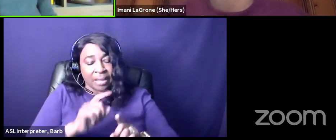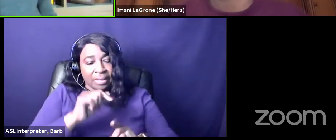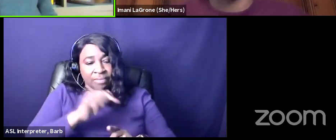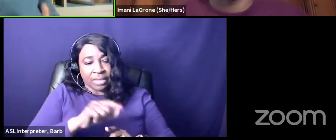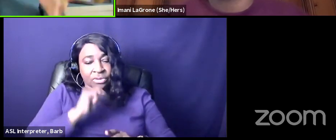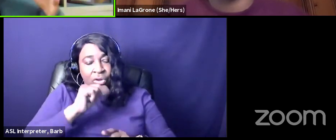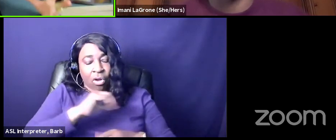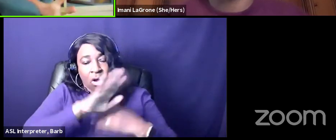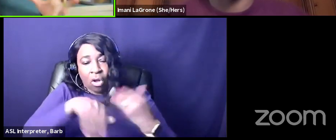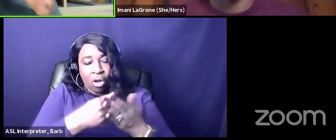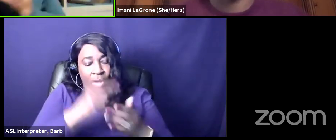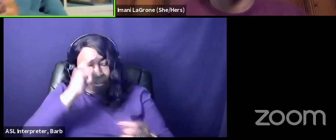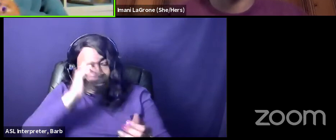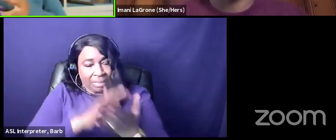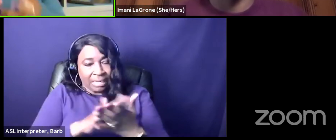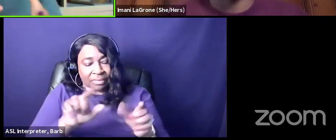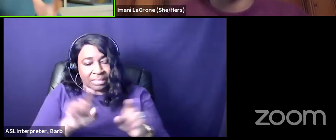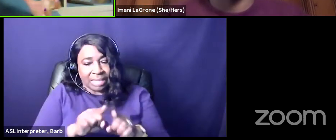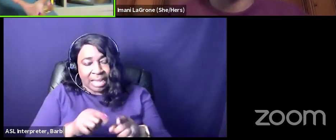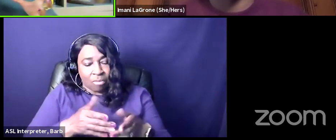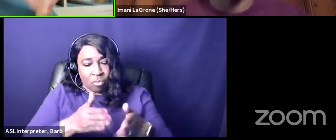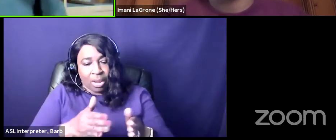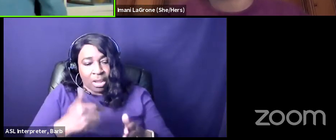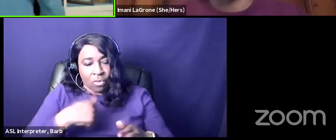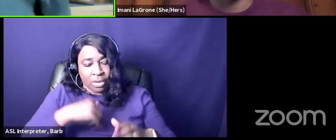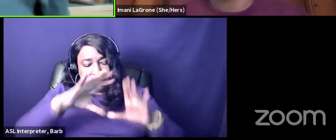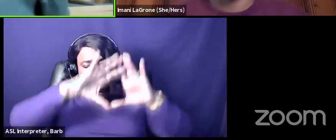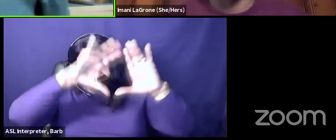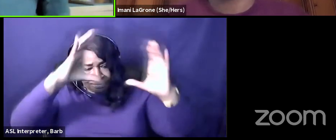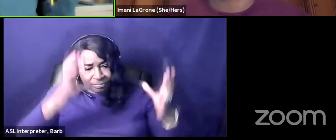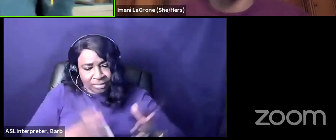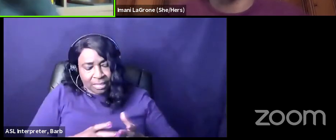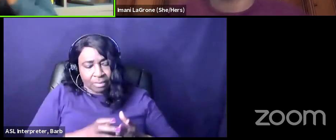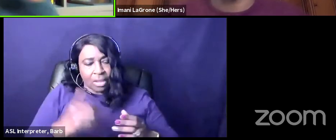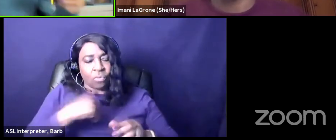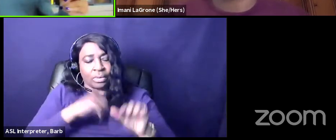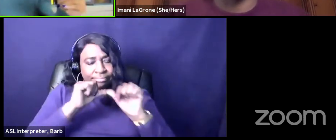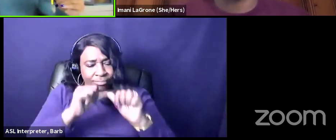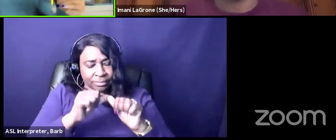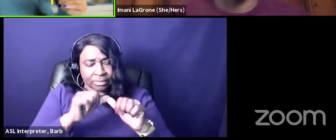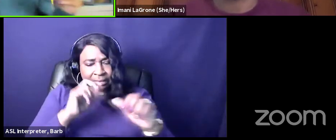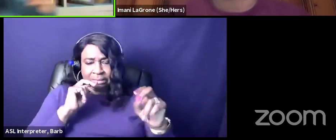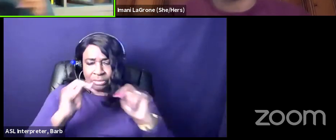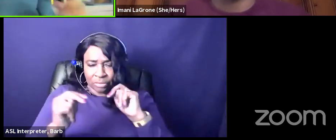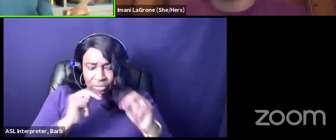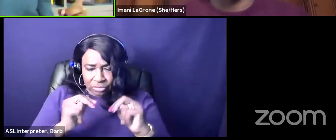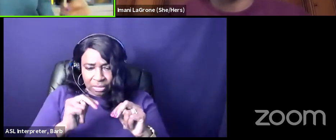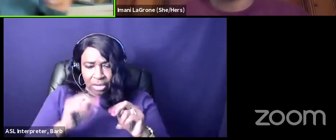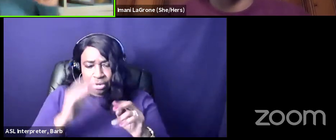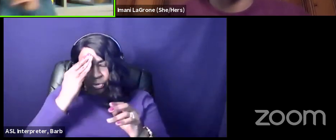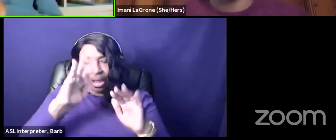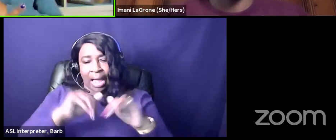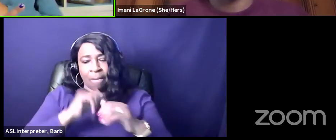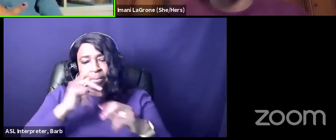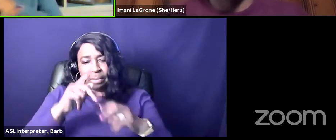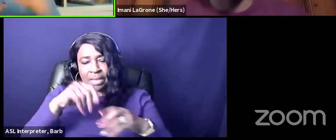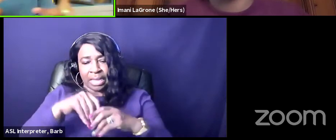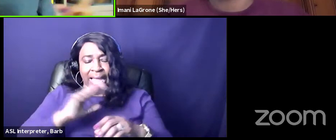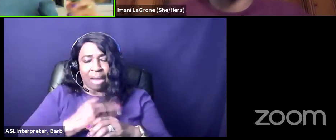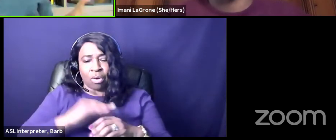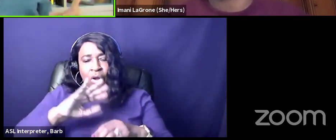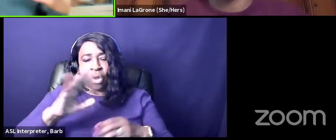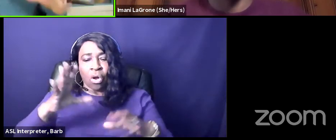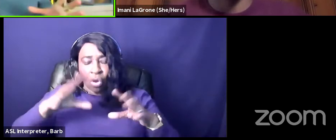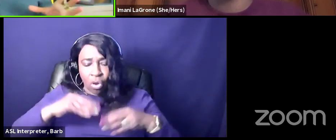same umbrella so we're constantly making negotiations knowing how other people within our own racial group and our own party